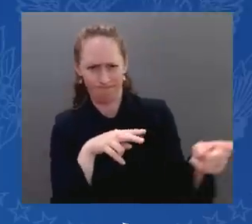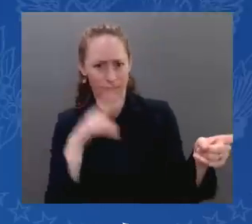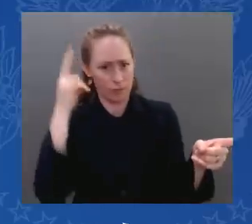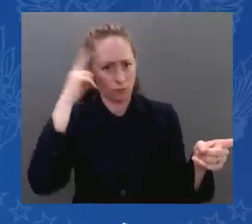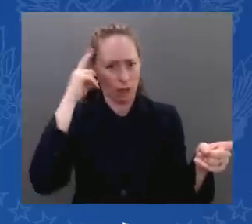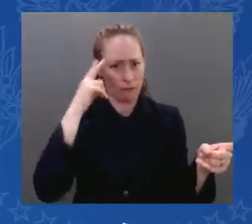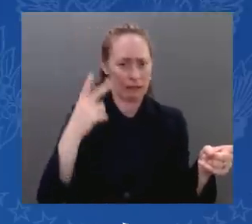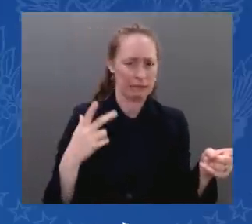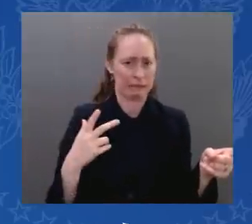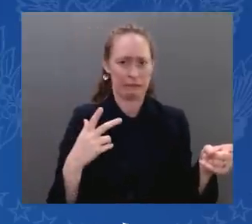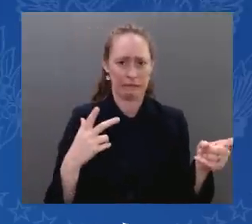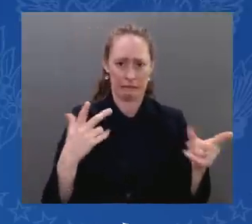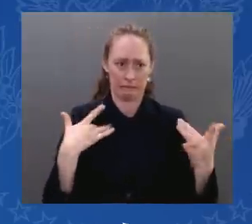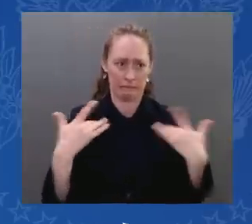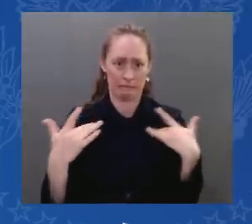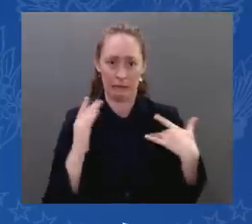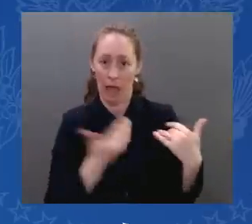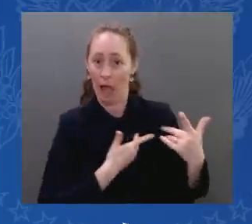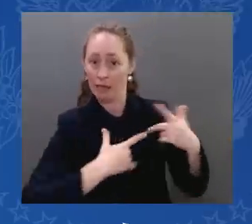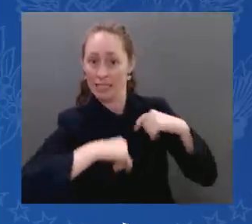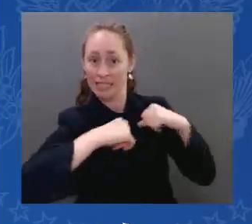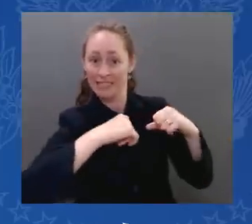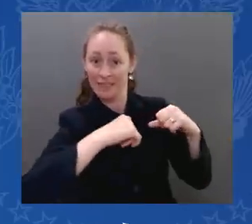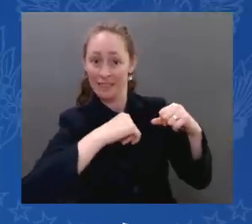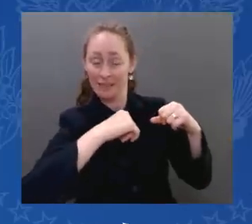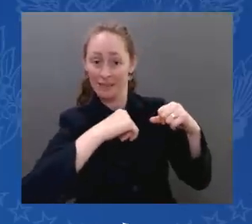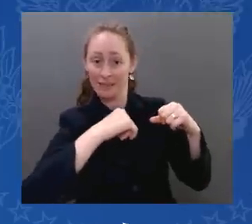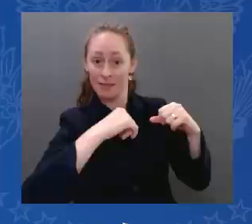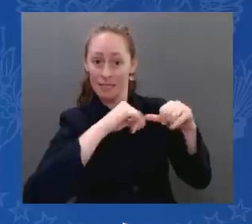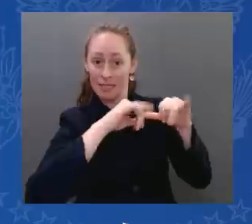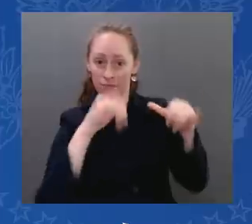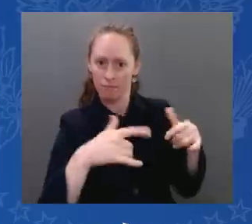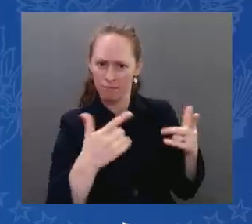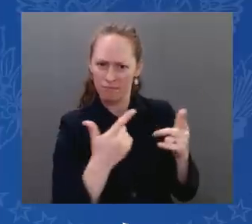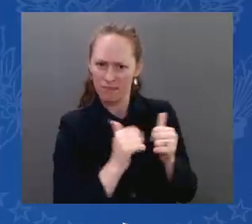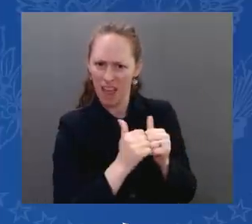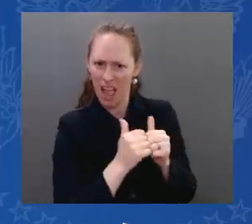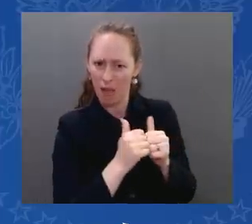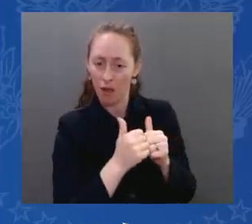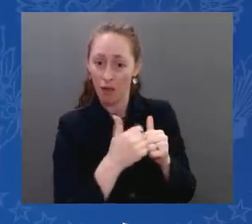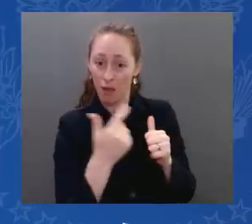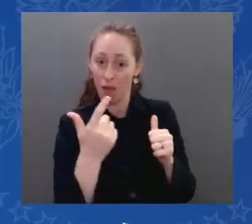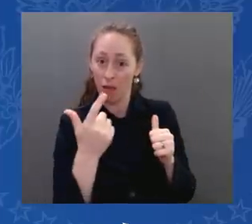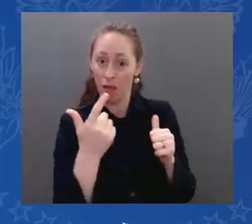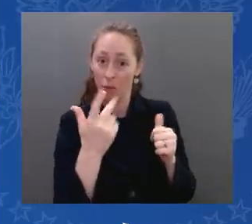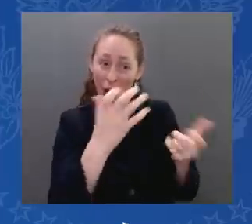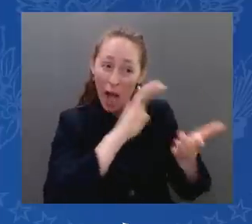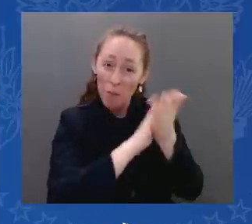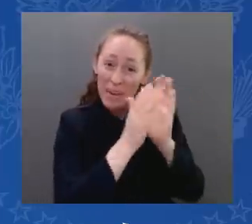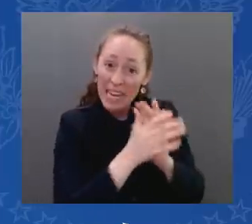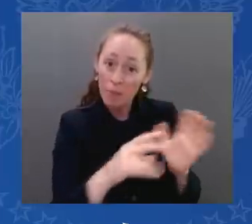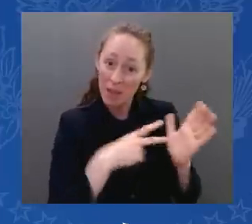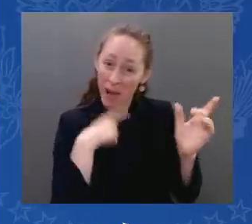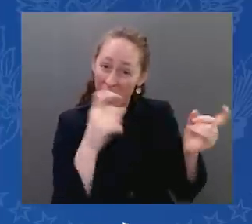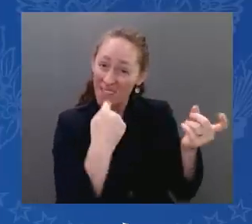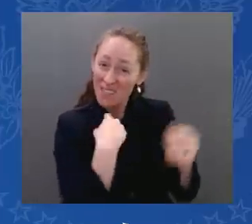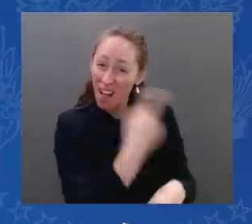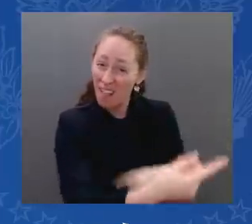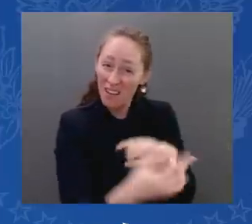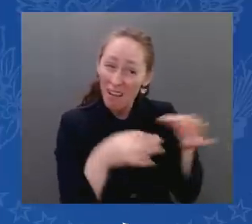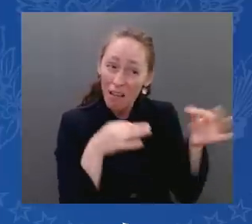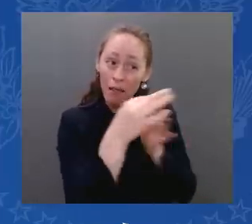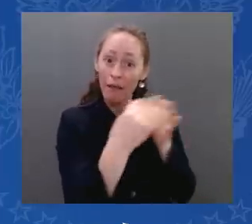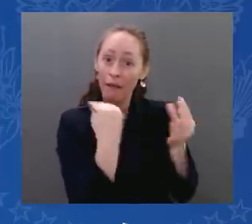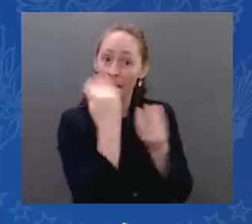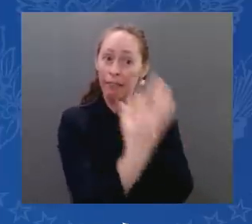intelligence, its intel. How do you see the cooperation moving along with those problems? Thank you. With regard to